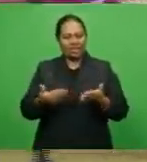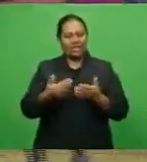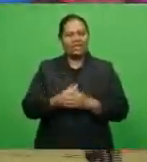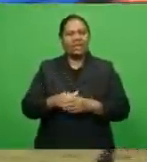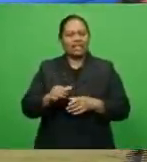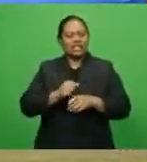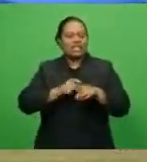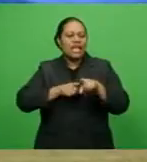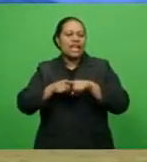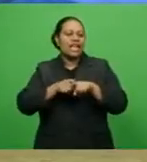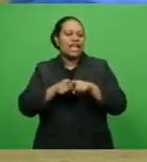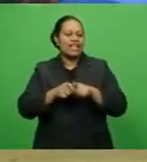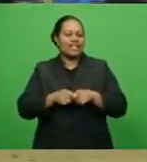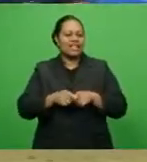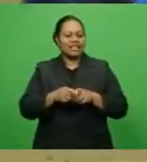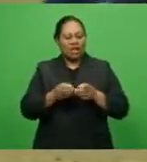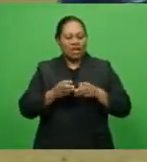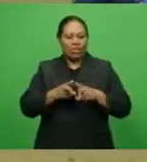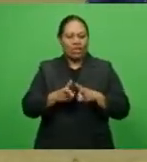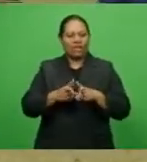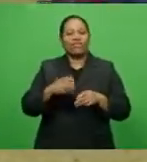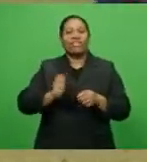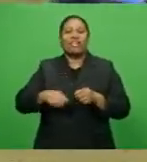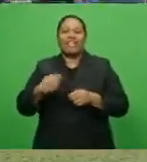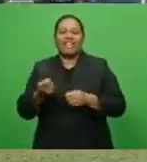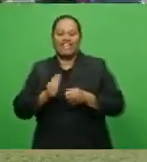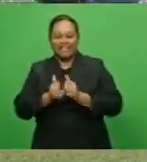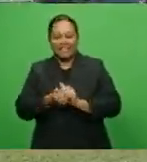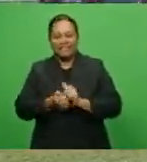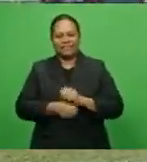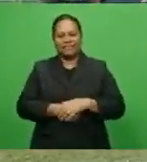as a learning curve for the next match against the level.